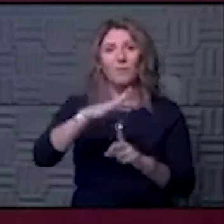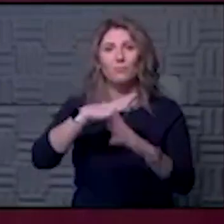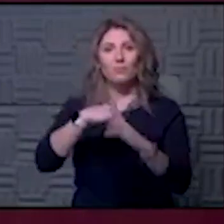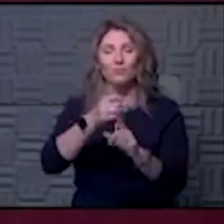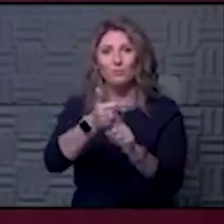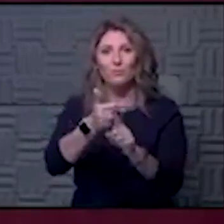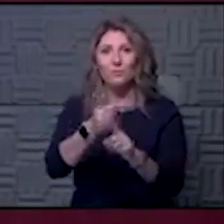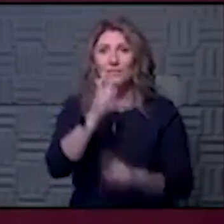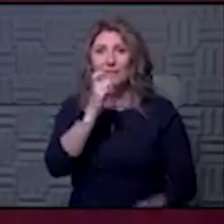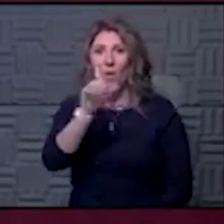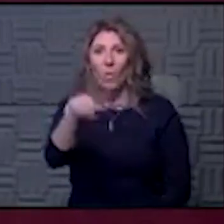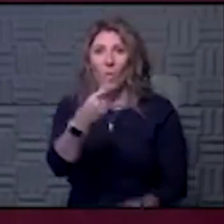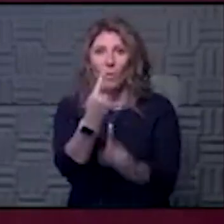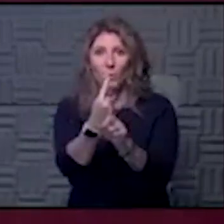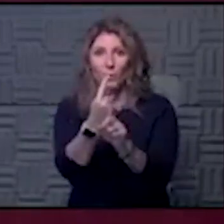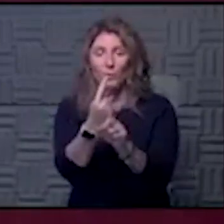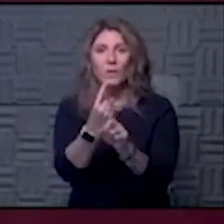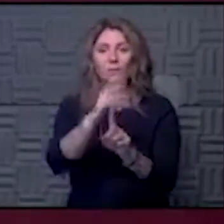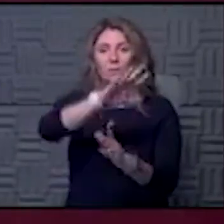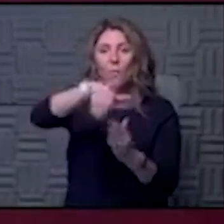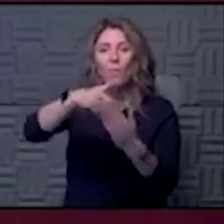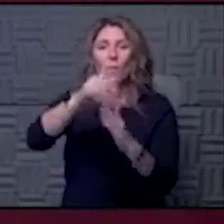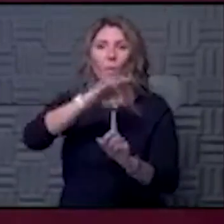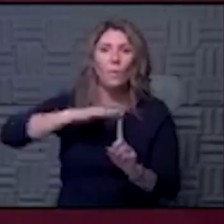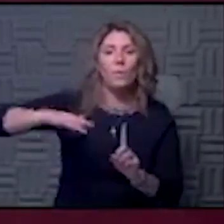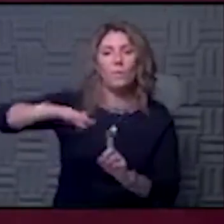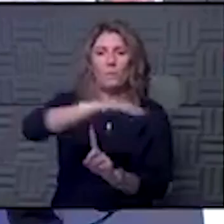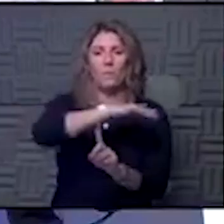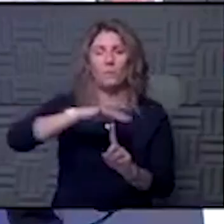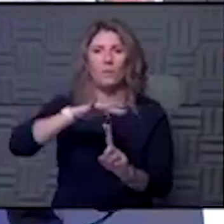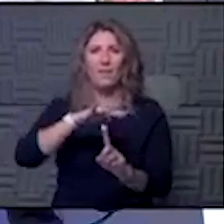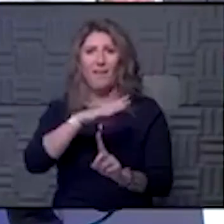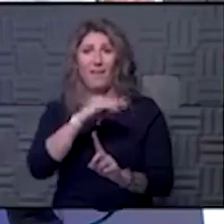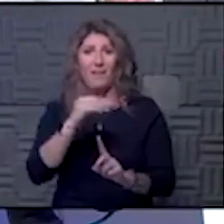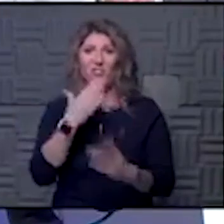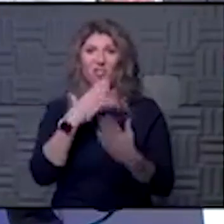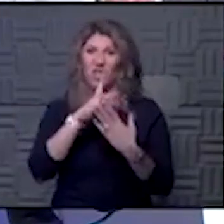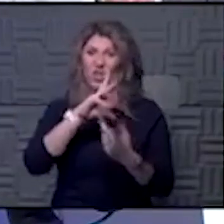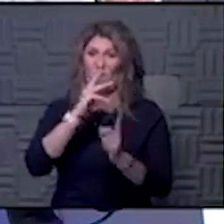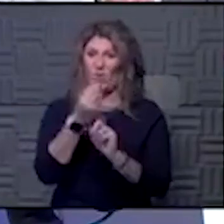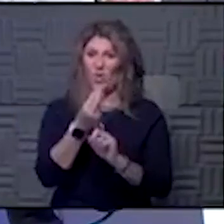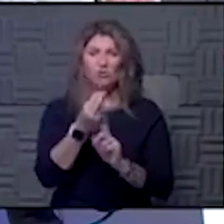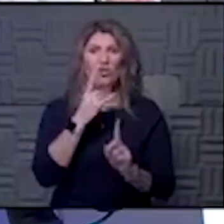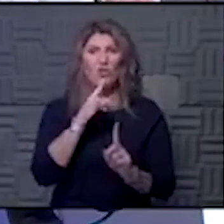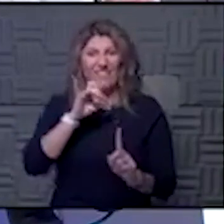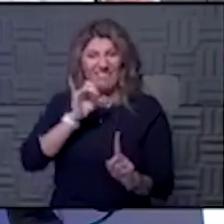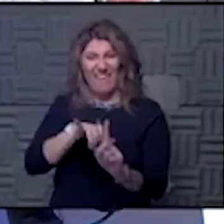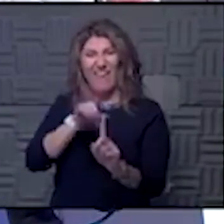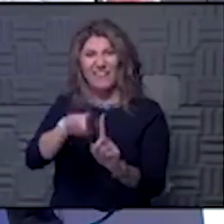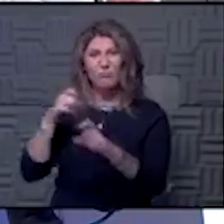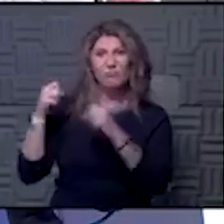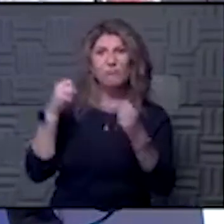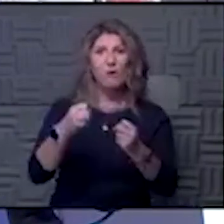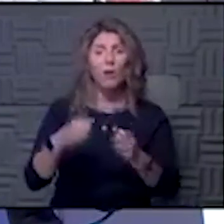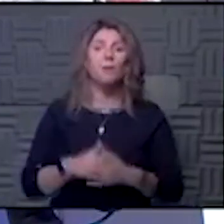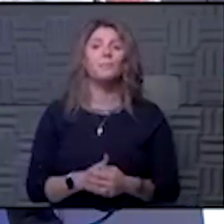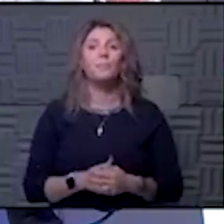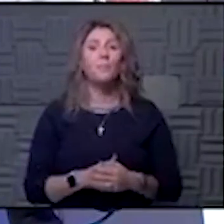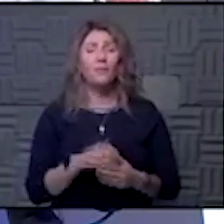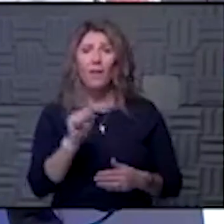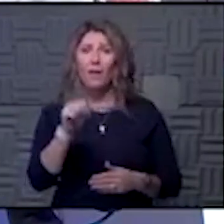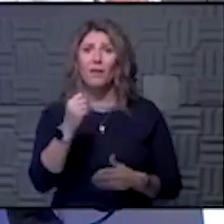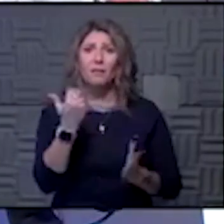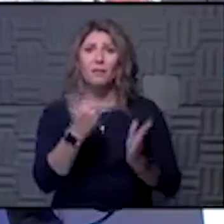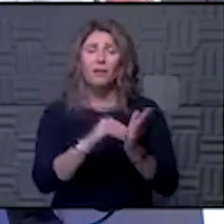Yes. It's not only you. It's the whole environment that needs to buy in. Right. You have to have a good culture around. That culture has to be strong. you know, again, I worked